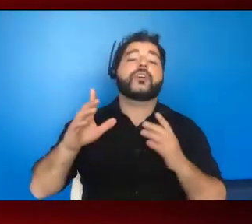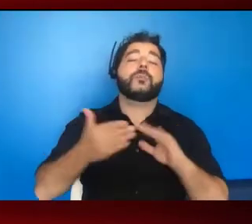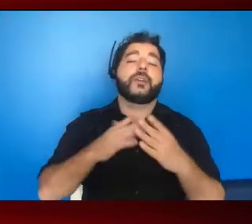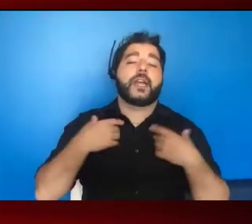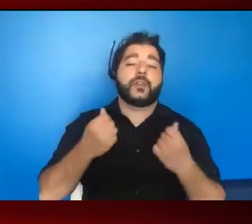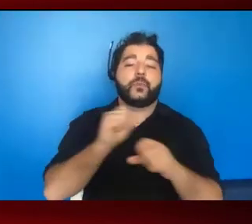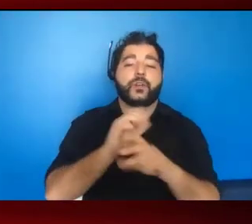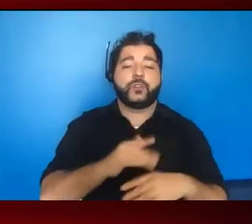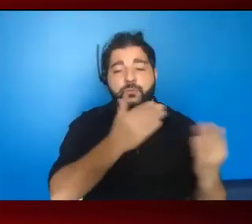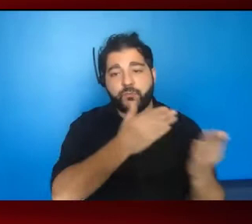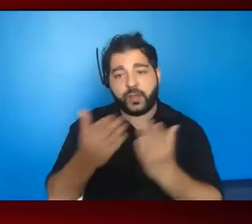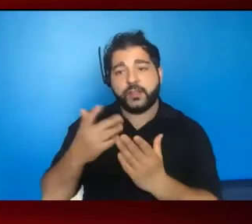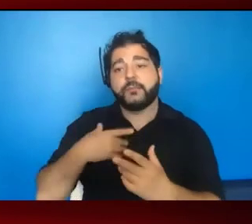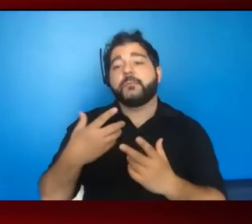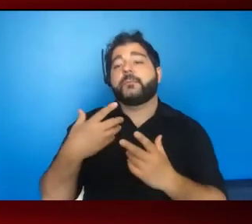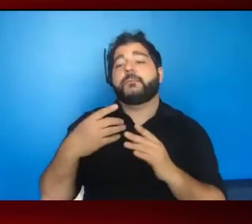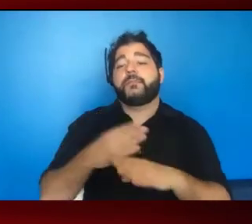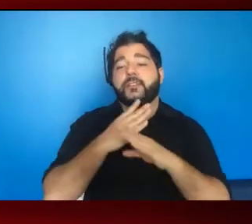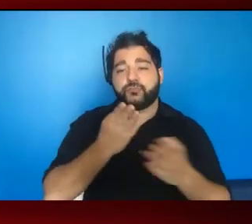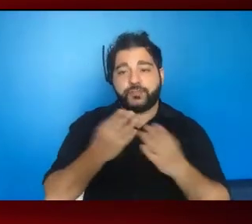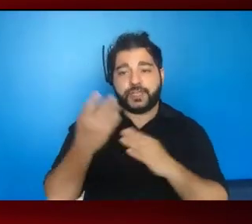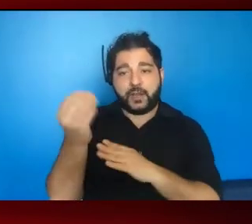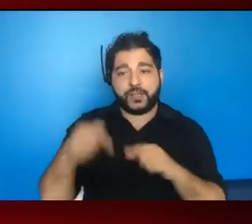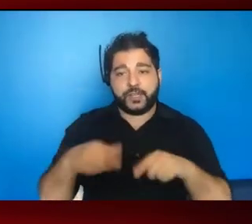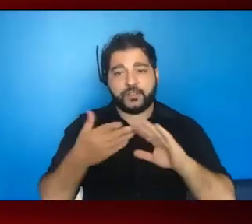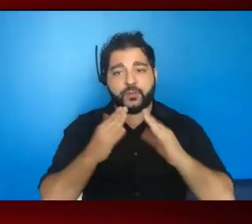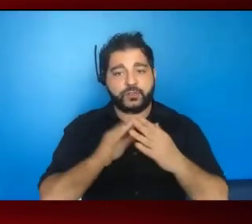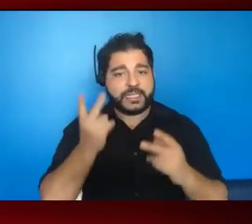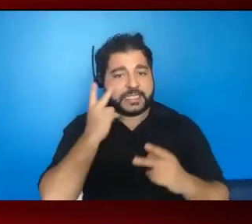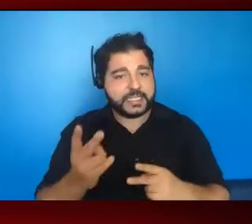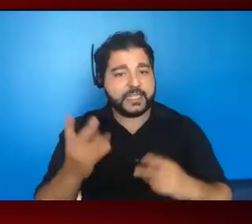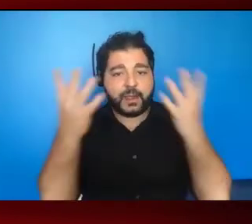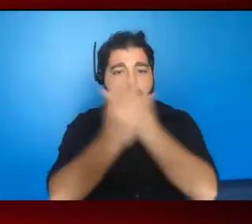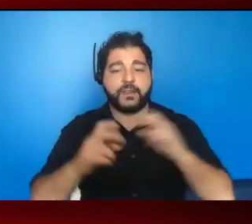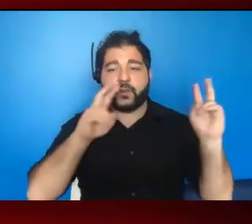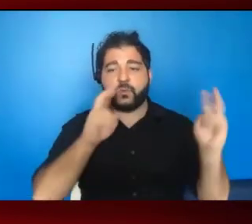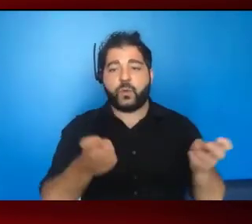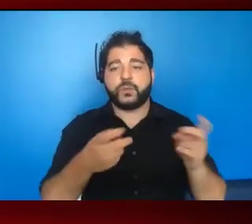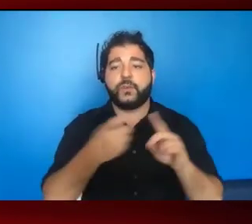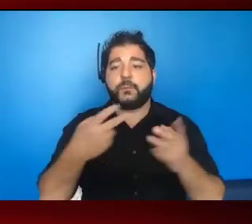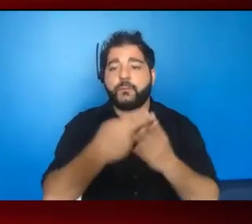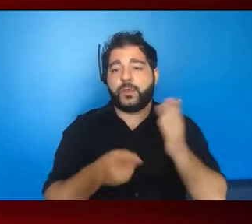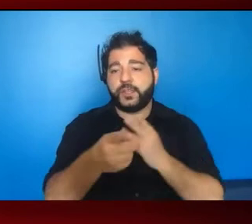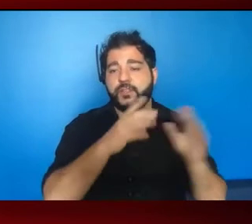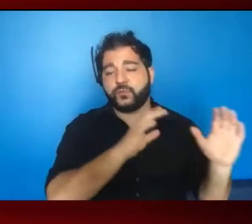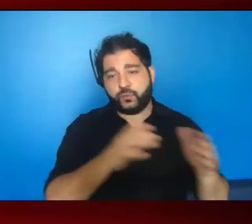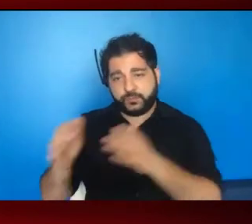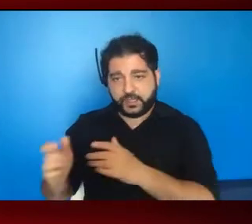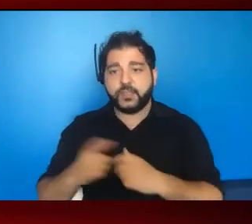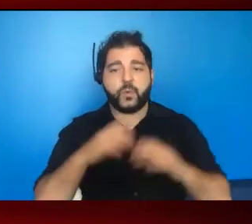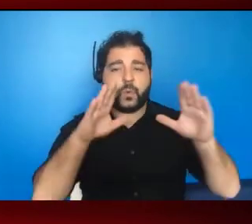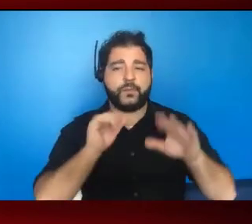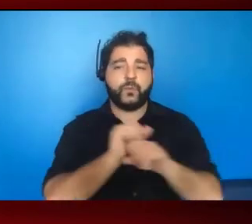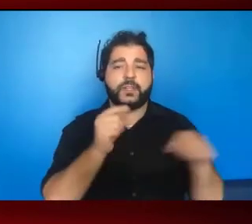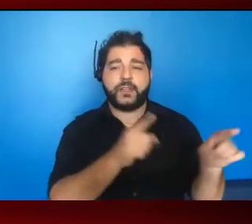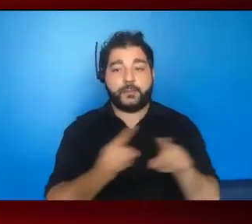brought prevention services out in the community. And you can read the lovely quotes from both of the groups. So really a lot of work going in on the space